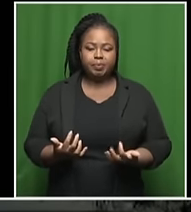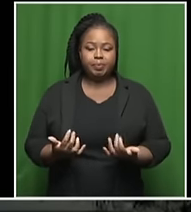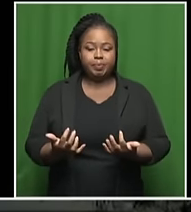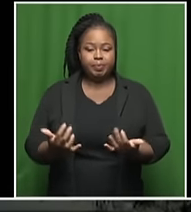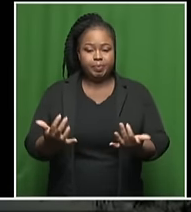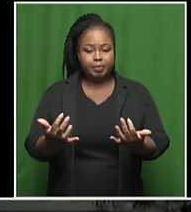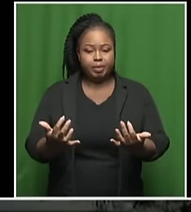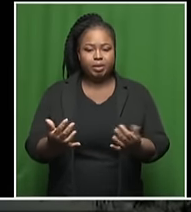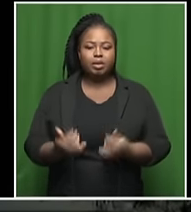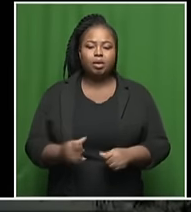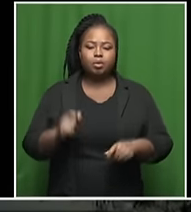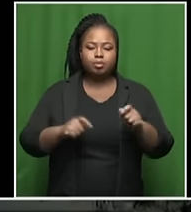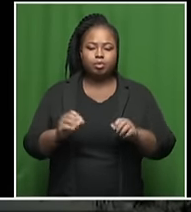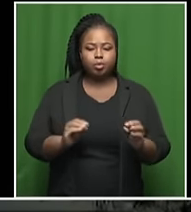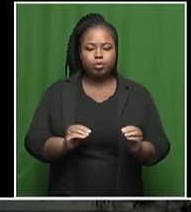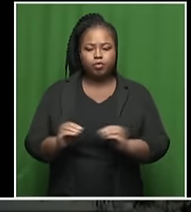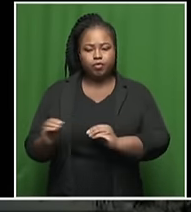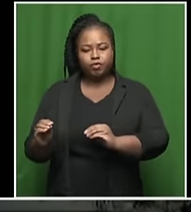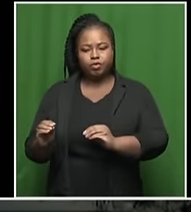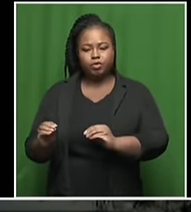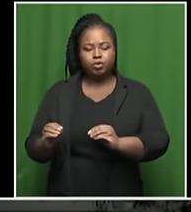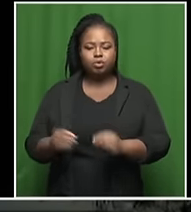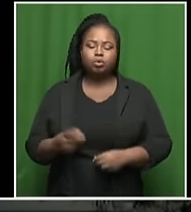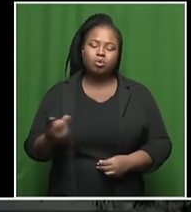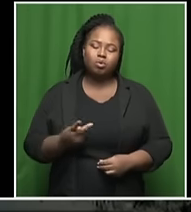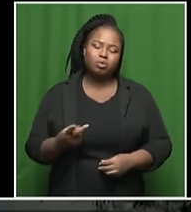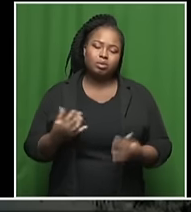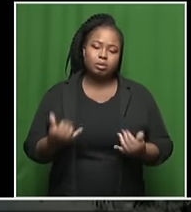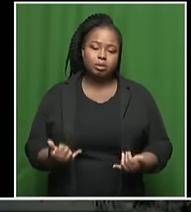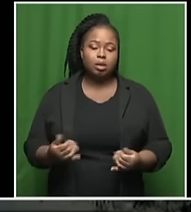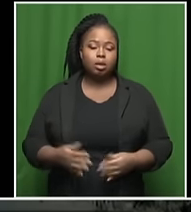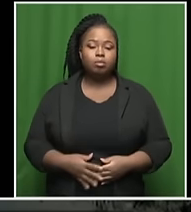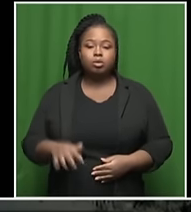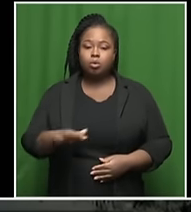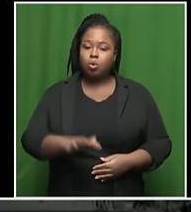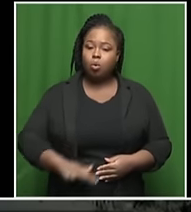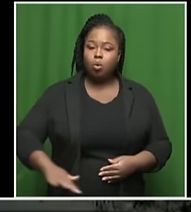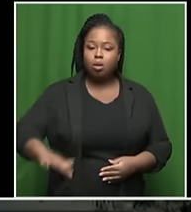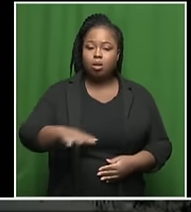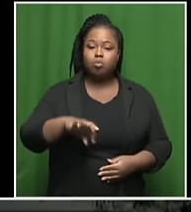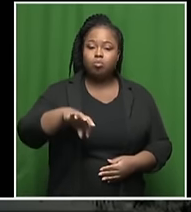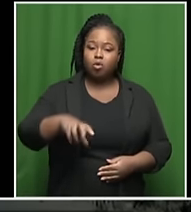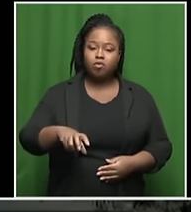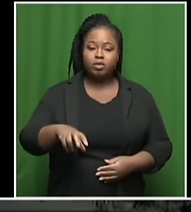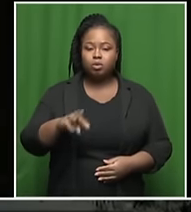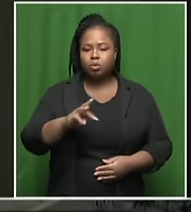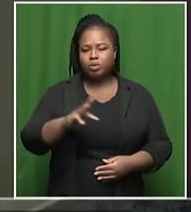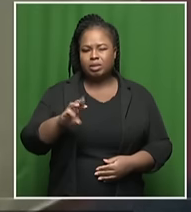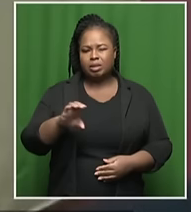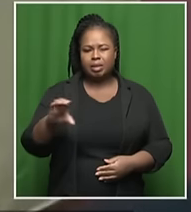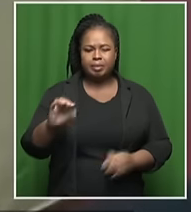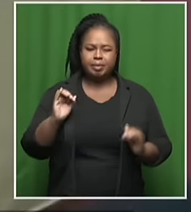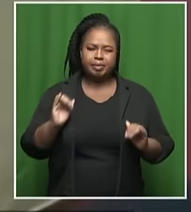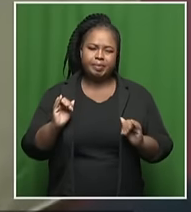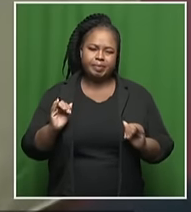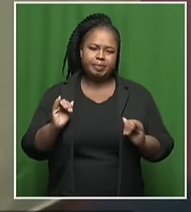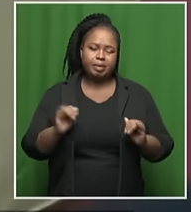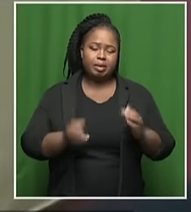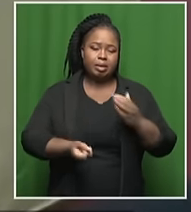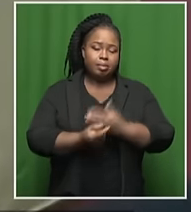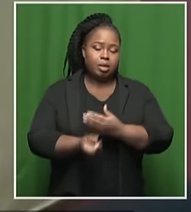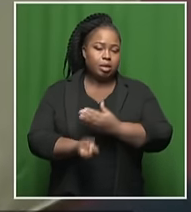of movement in terms of landslides. So it's really been across the board, across the province we have had incidents.